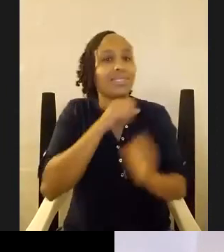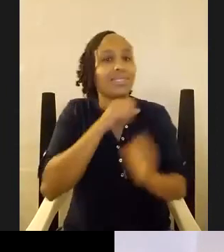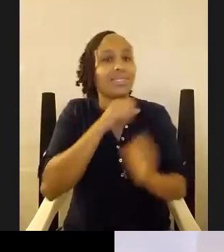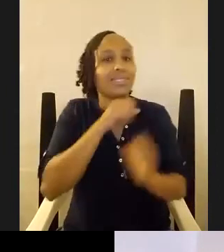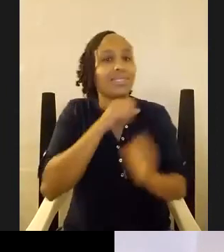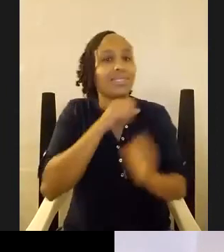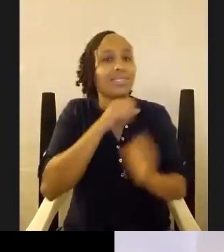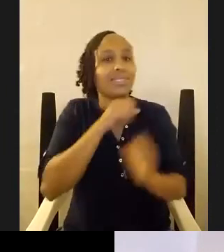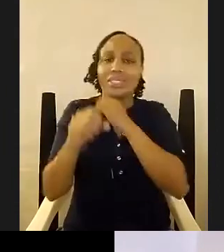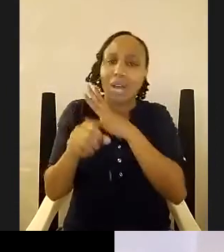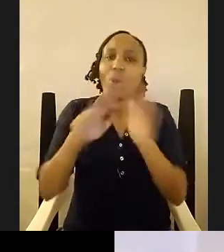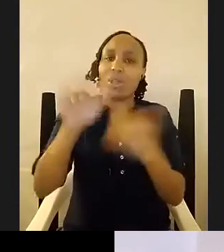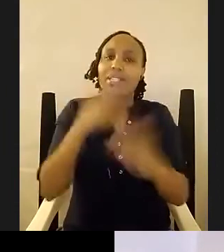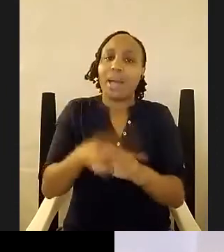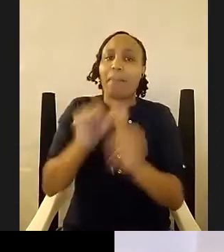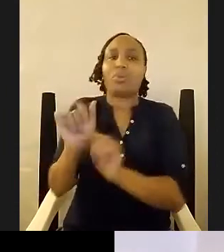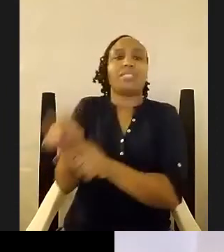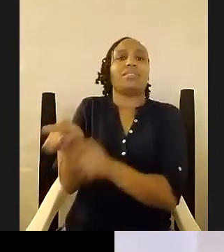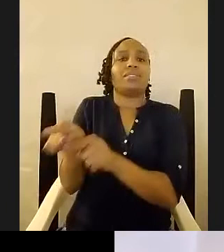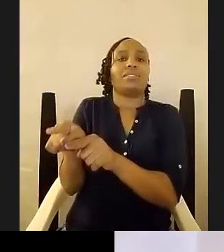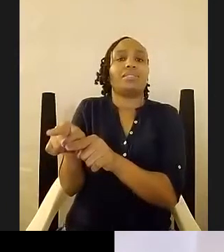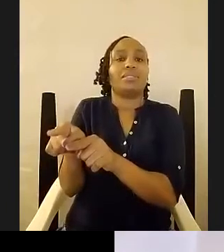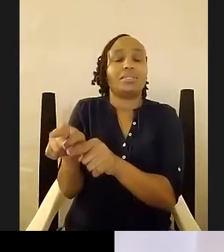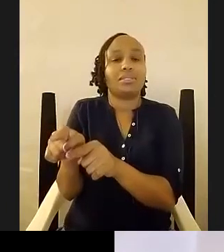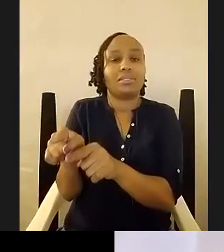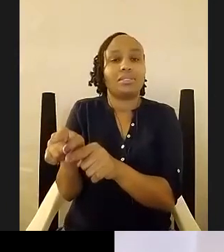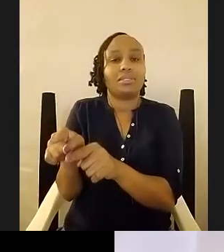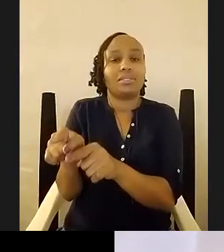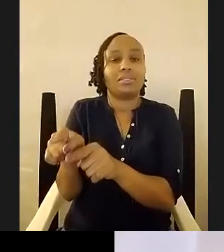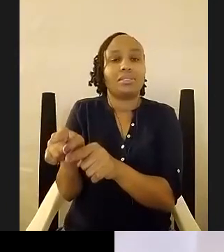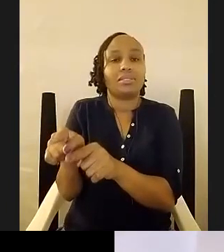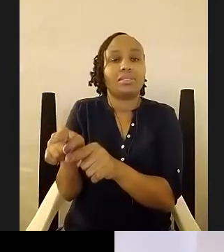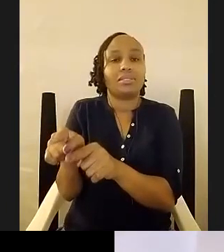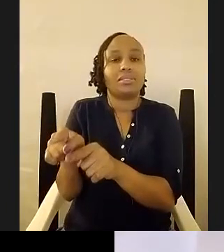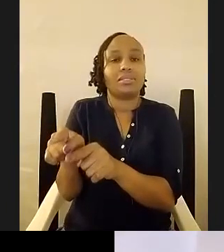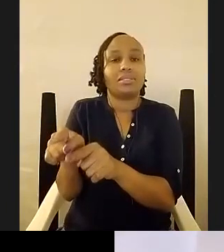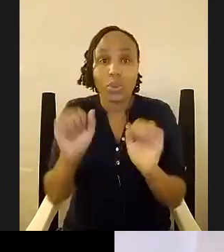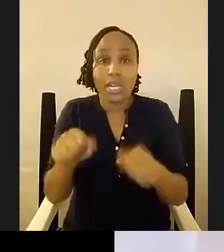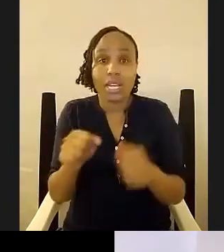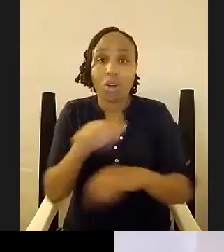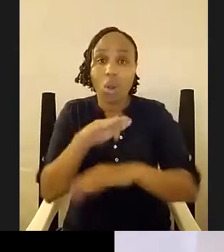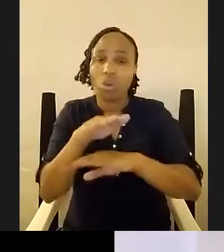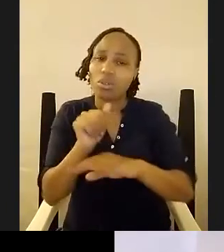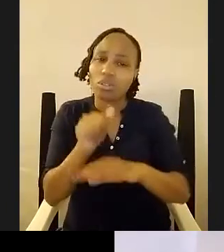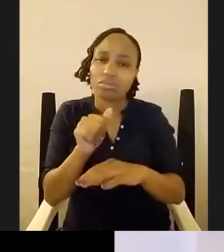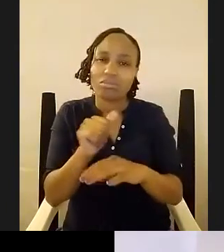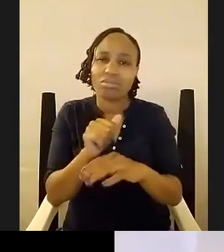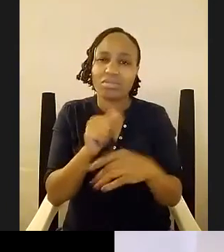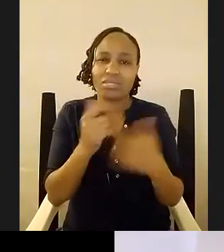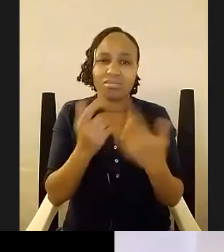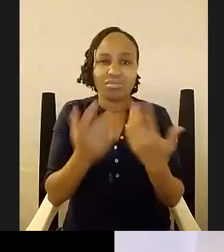that's where in some ways um a lot of the maybe you can call it insincere work fades because um